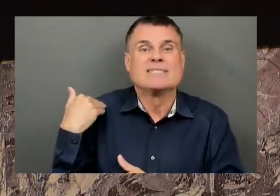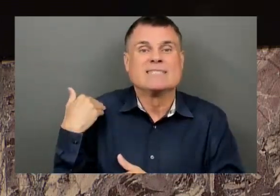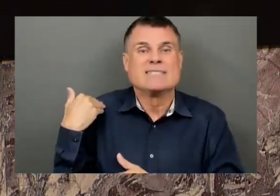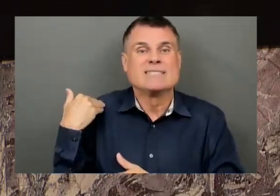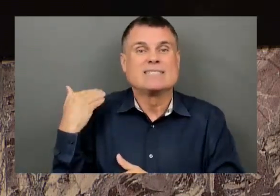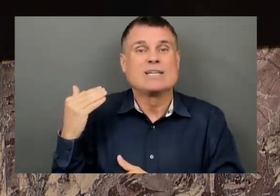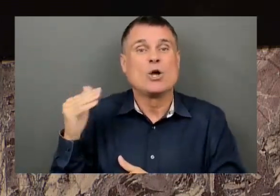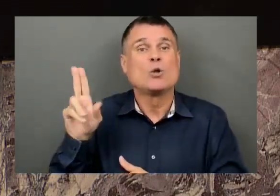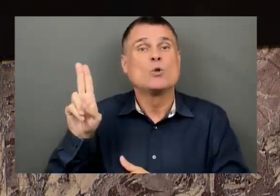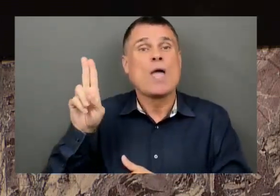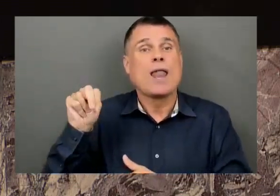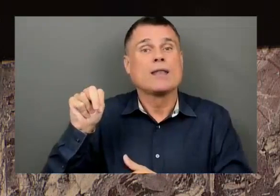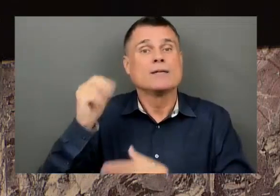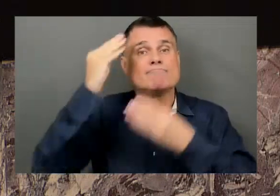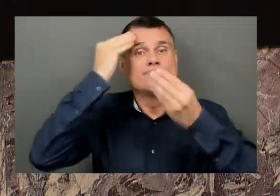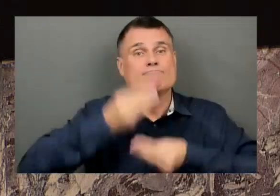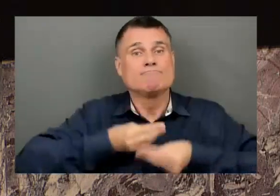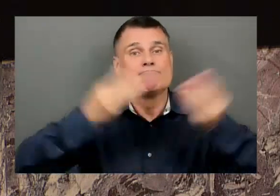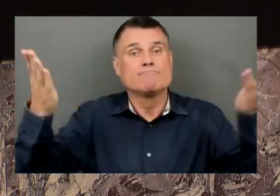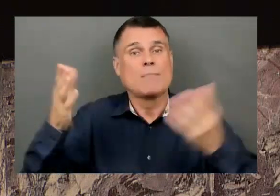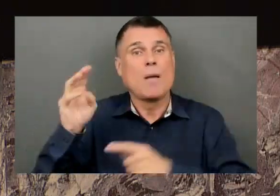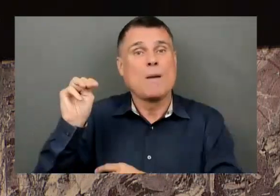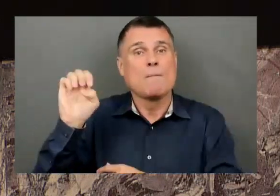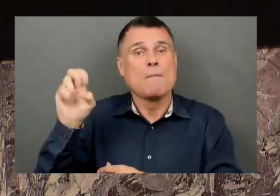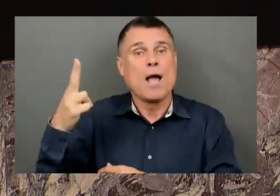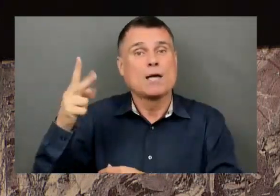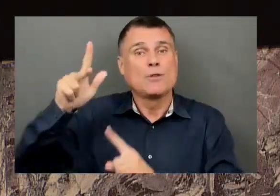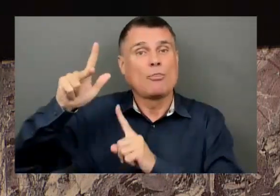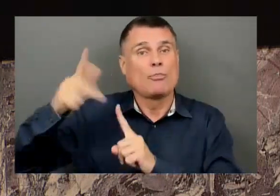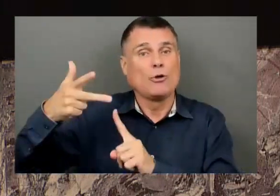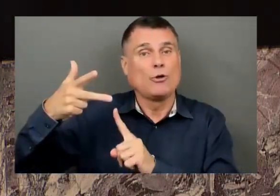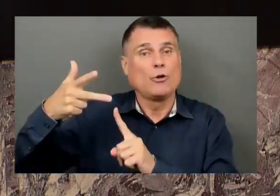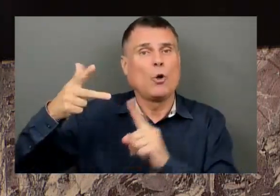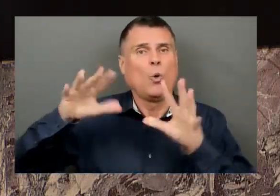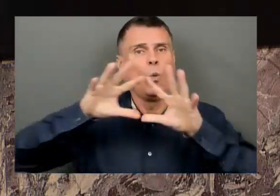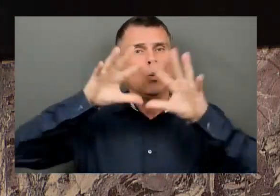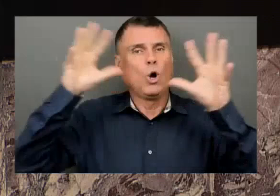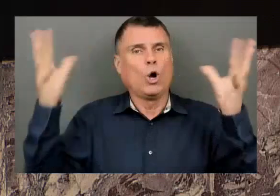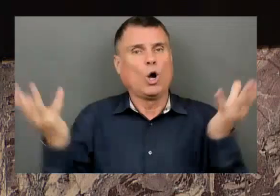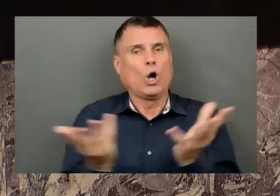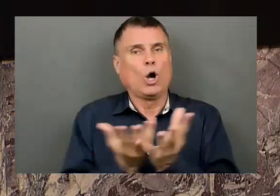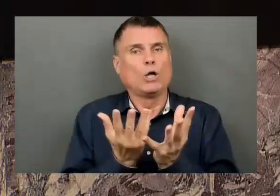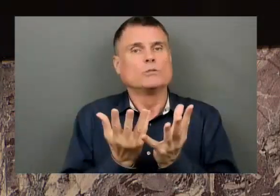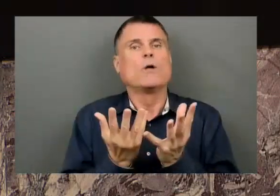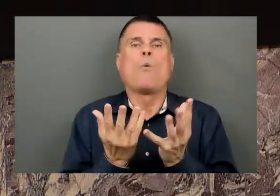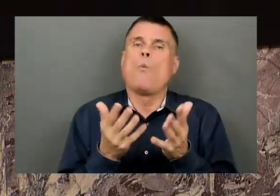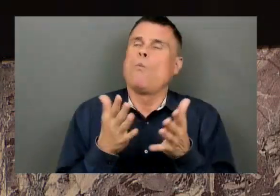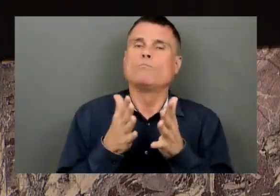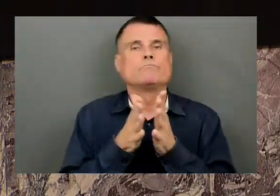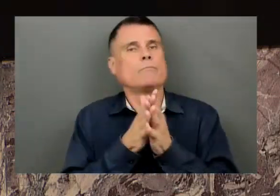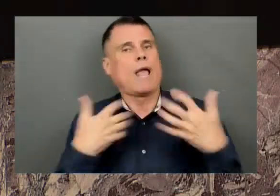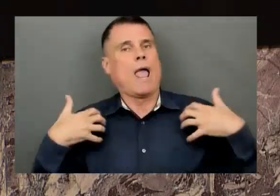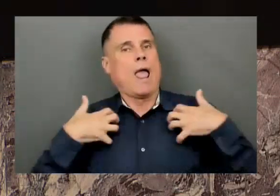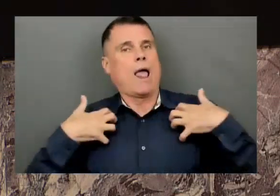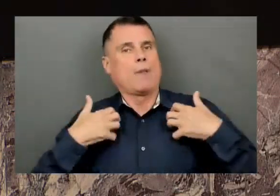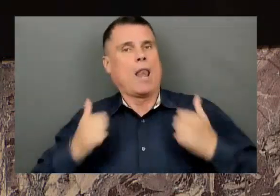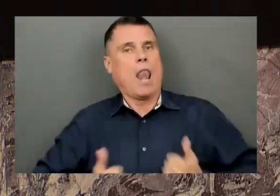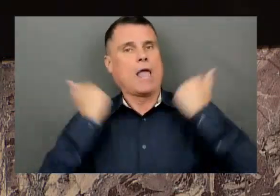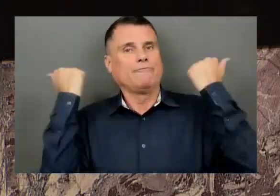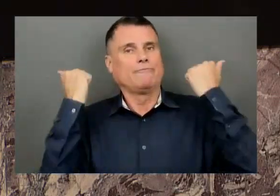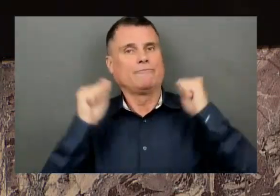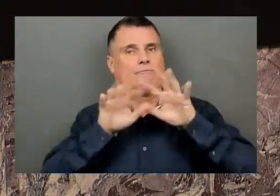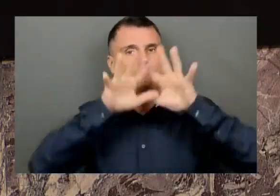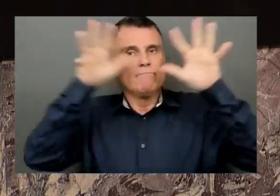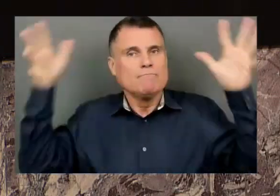This day holds significance as the day that the Convention on International Trade and Endangered Species of Wild Fauna in Florida was signed in 1973.